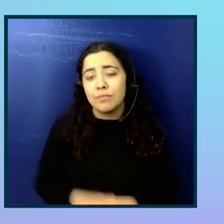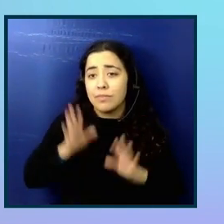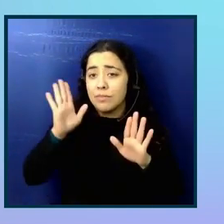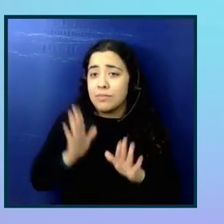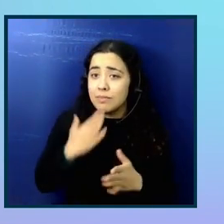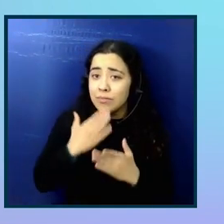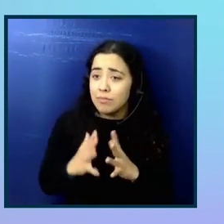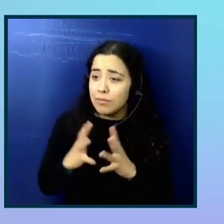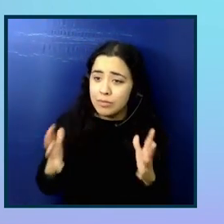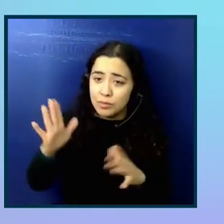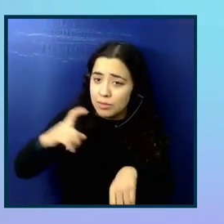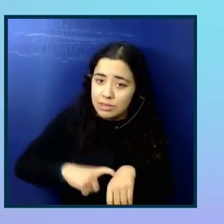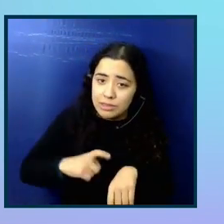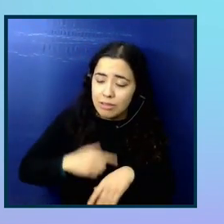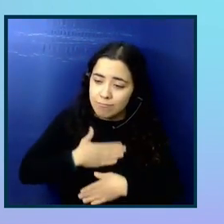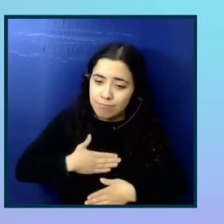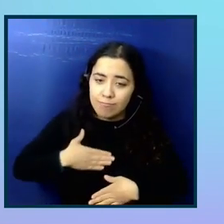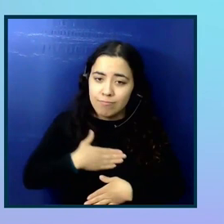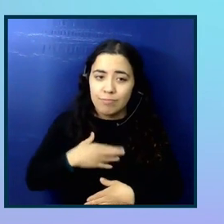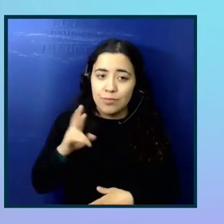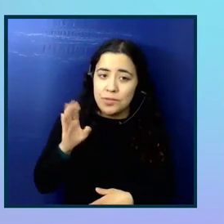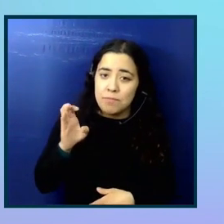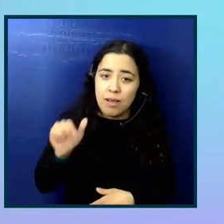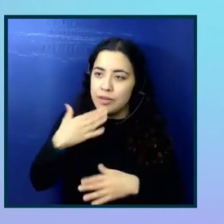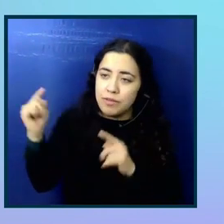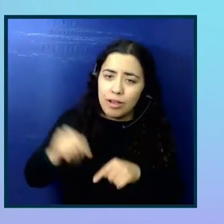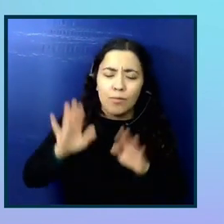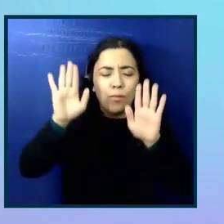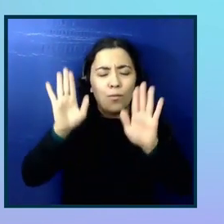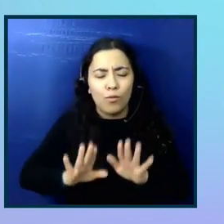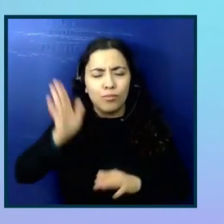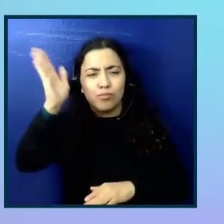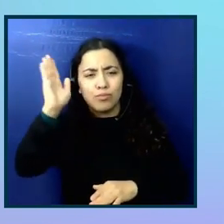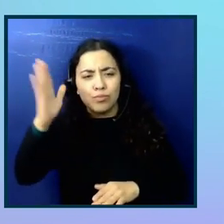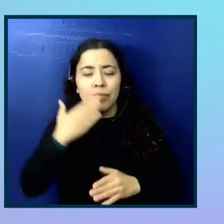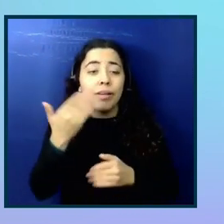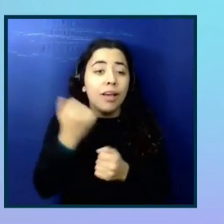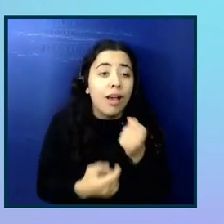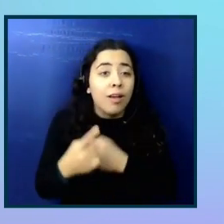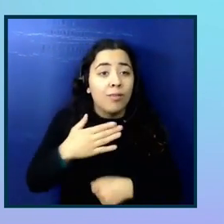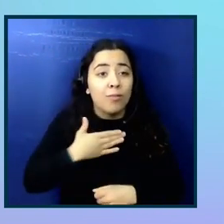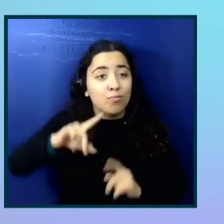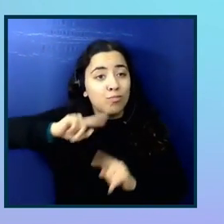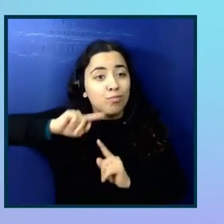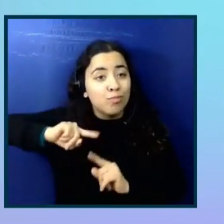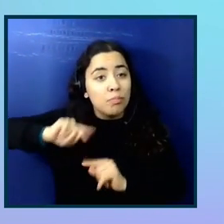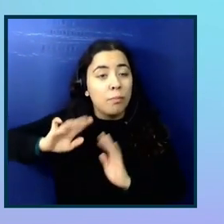much for your time. Rebecca, really appreciate it. And thank you everyone for attending.